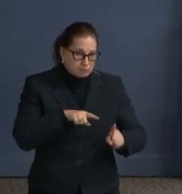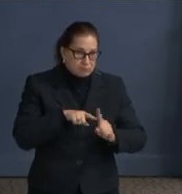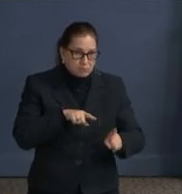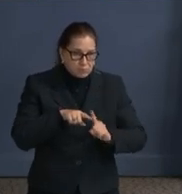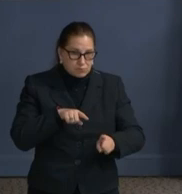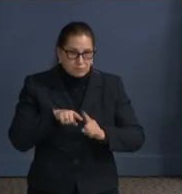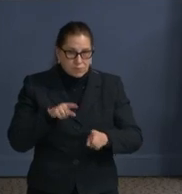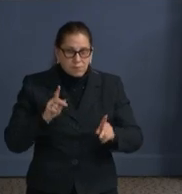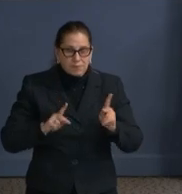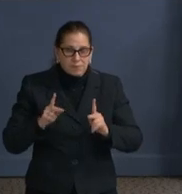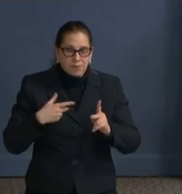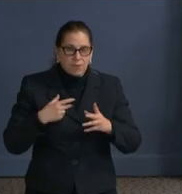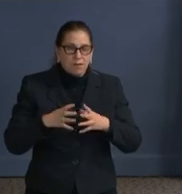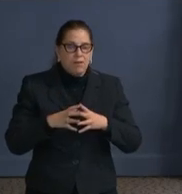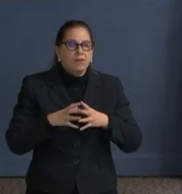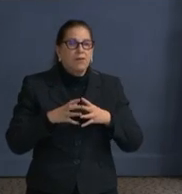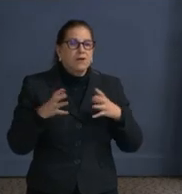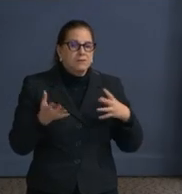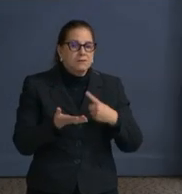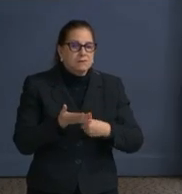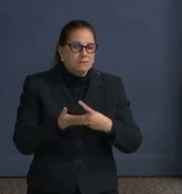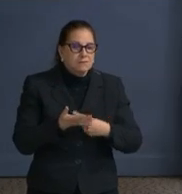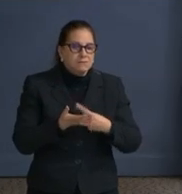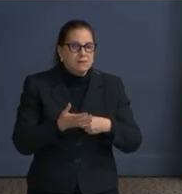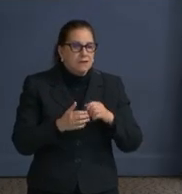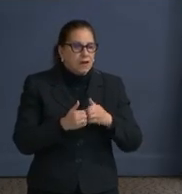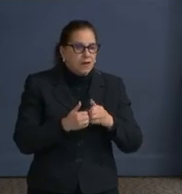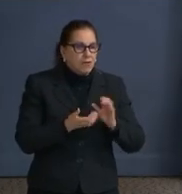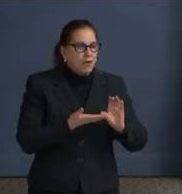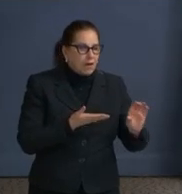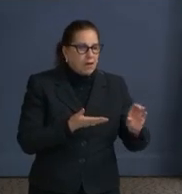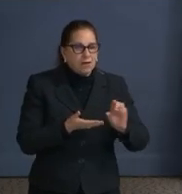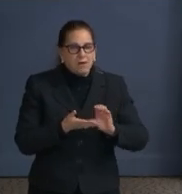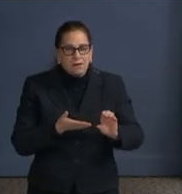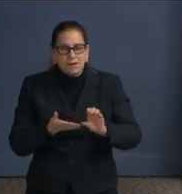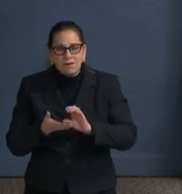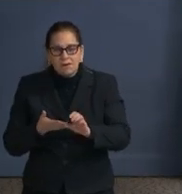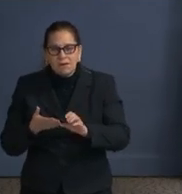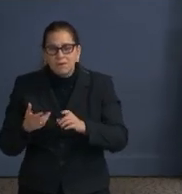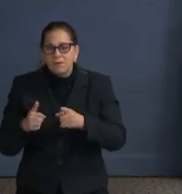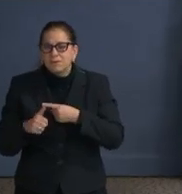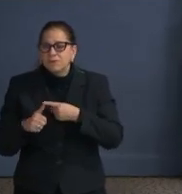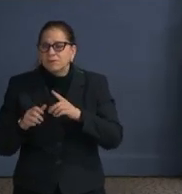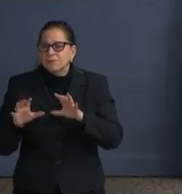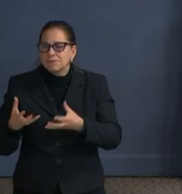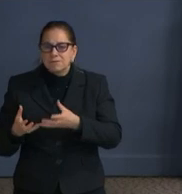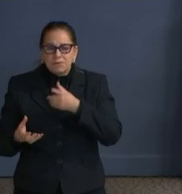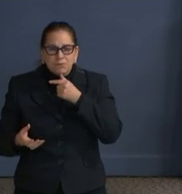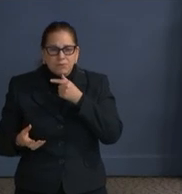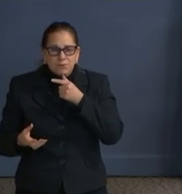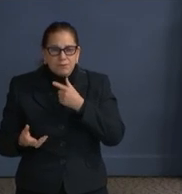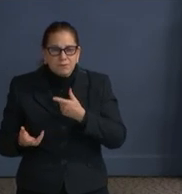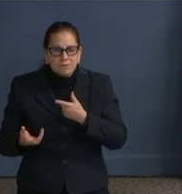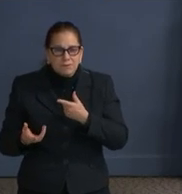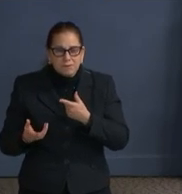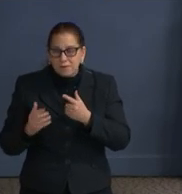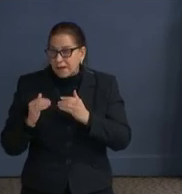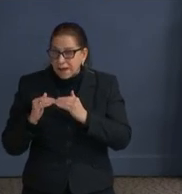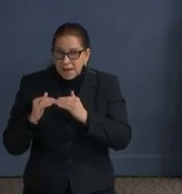discussion in the District of Columbia has focused on the first bucket and whether or not there is equity in that process.